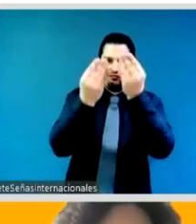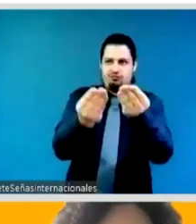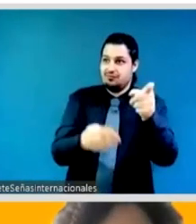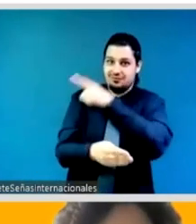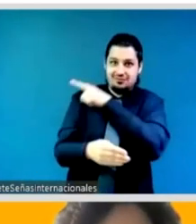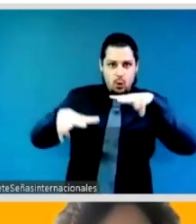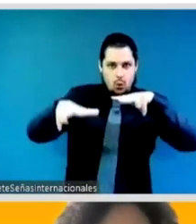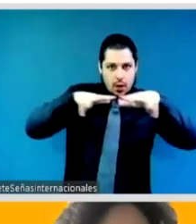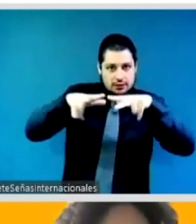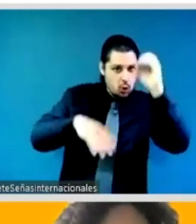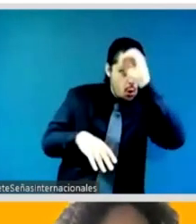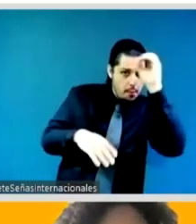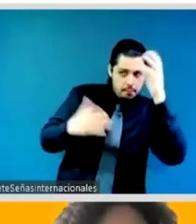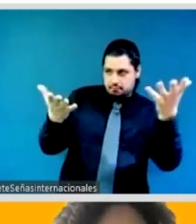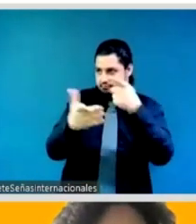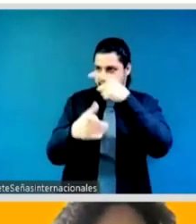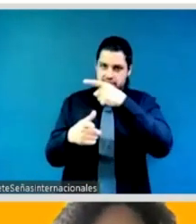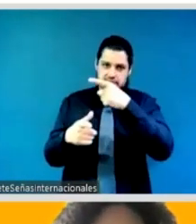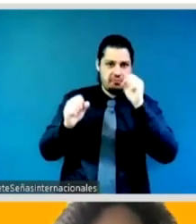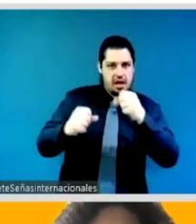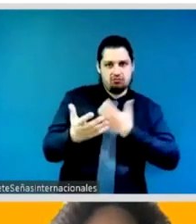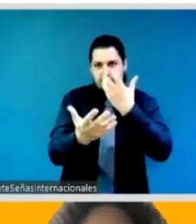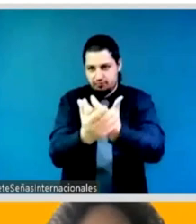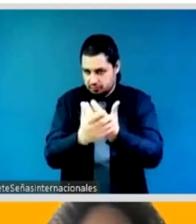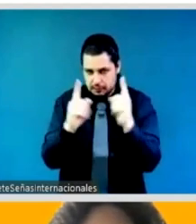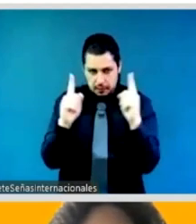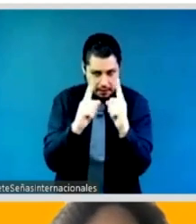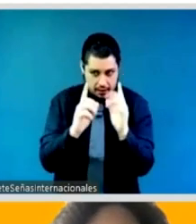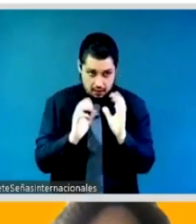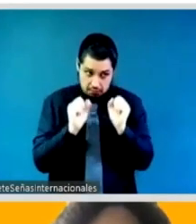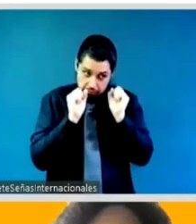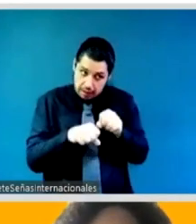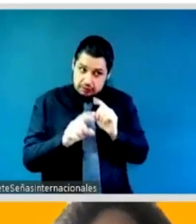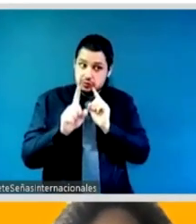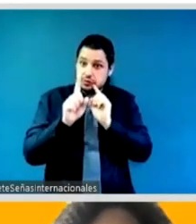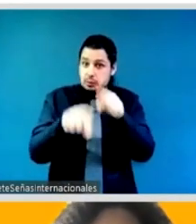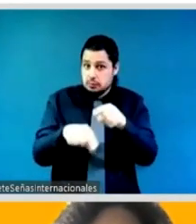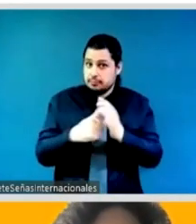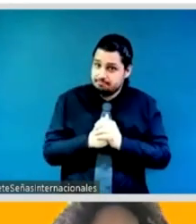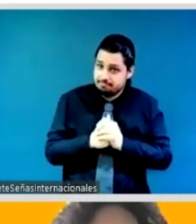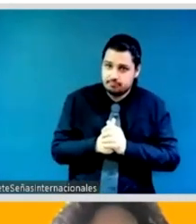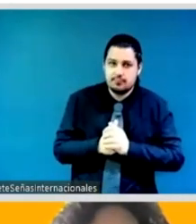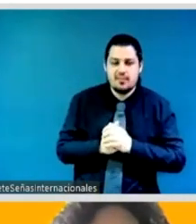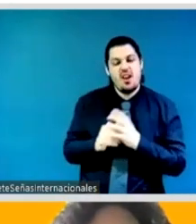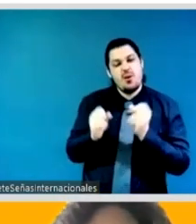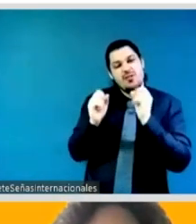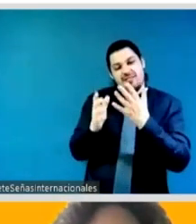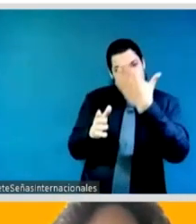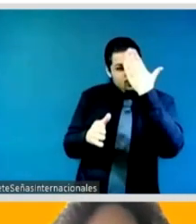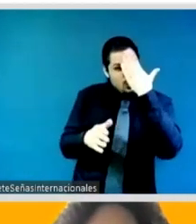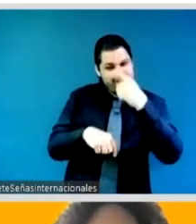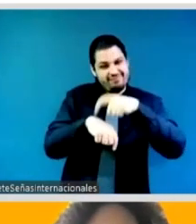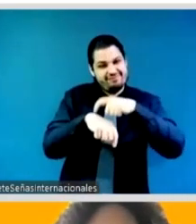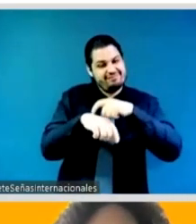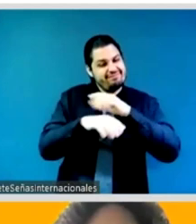to some of the questions that have come in um as i mentioned there was the one question on what would